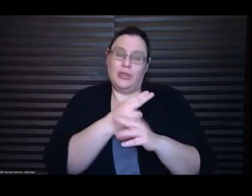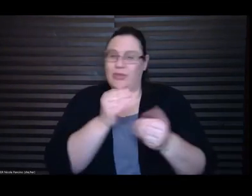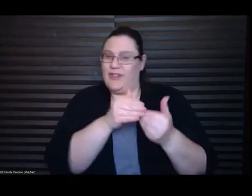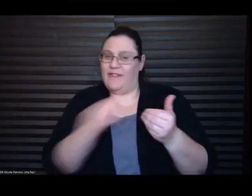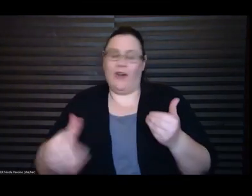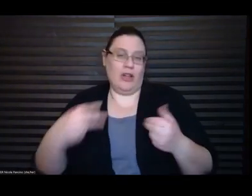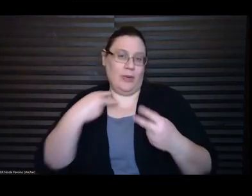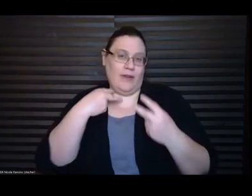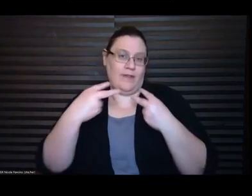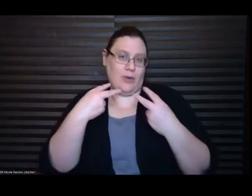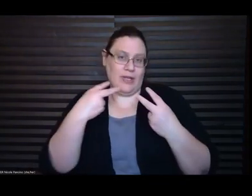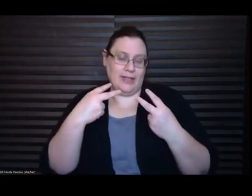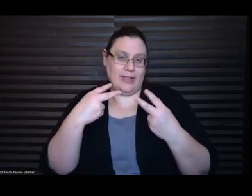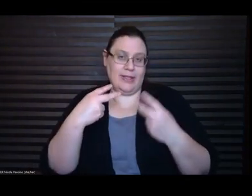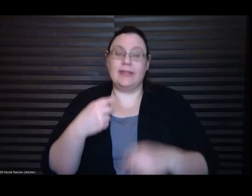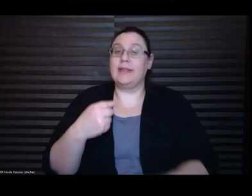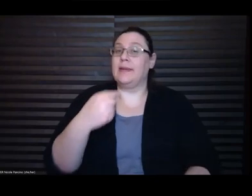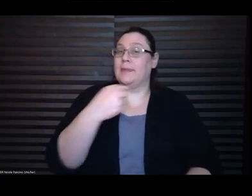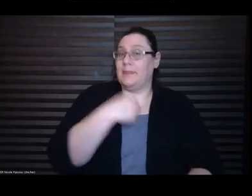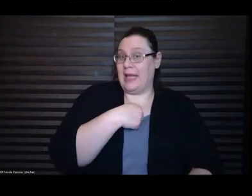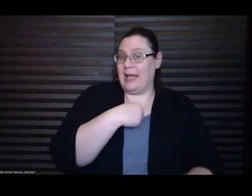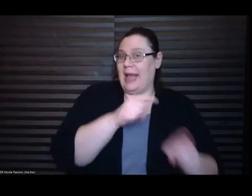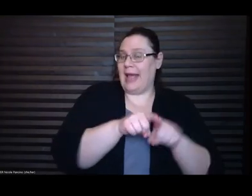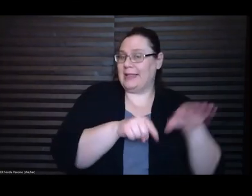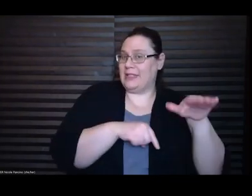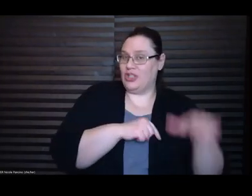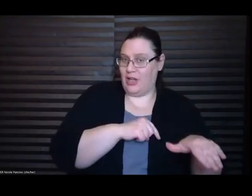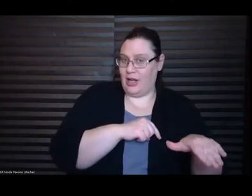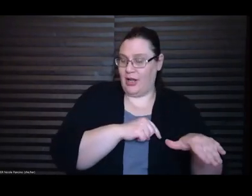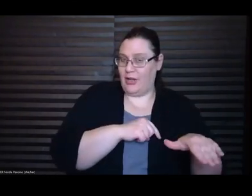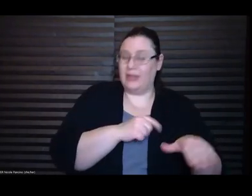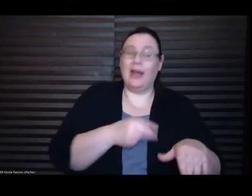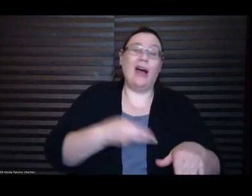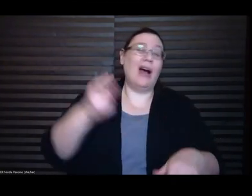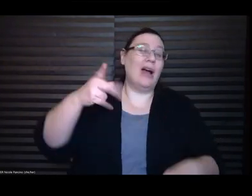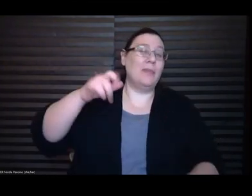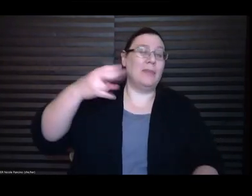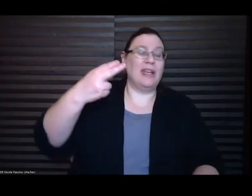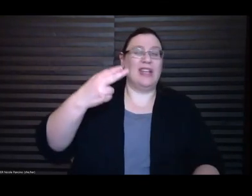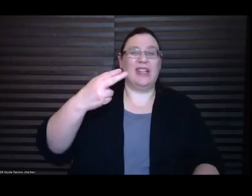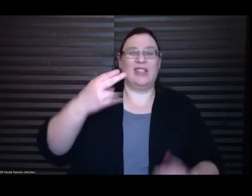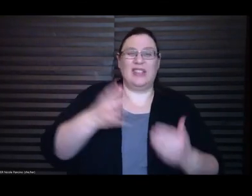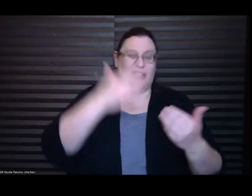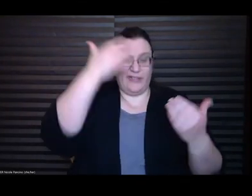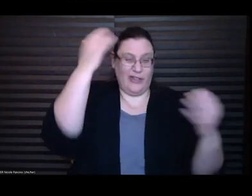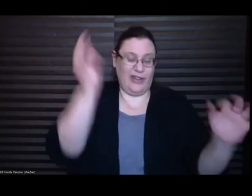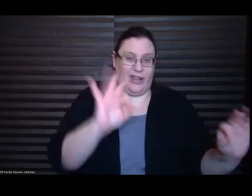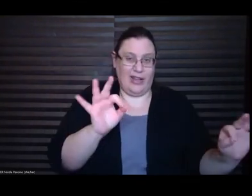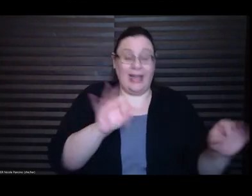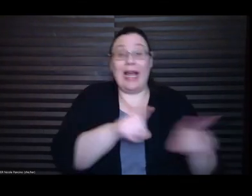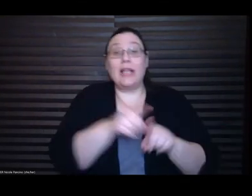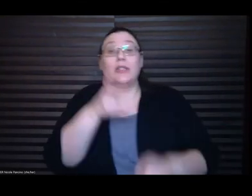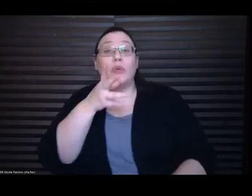high-pitched, forgettable. As a woman, the same. The boy who will grow into a man